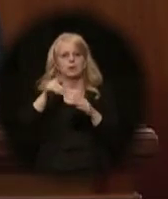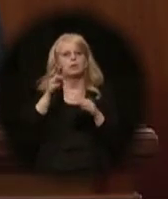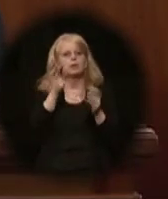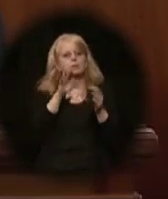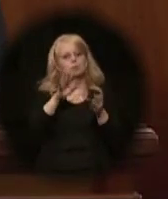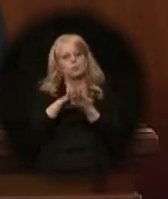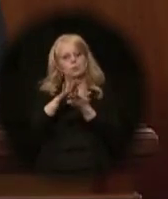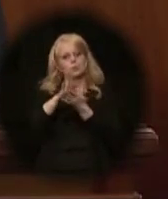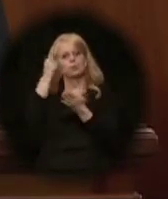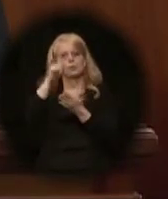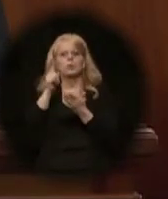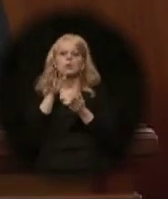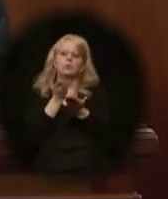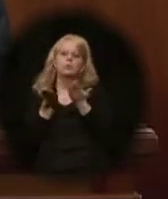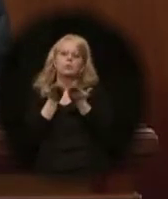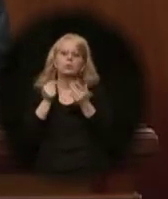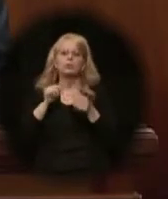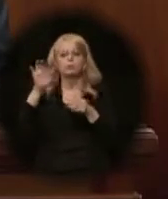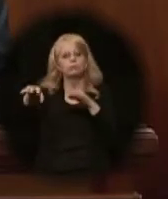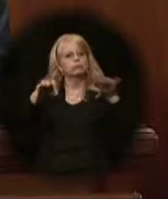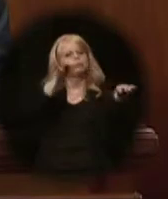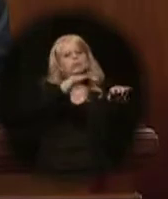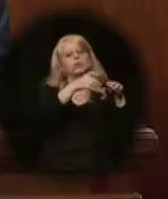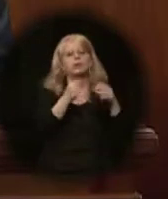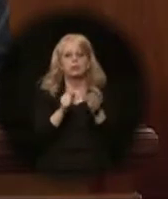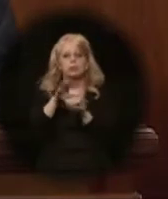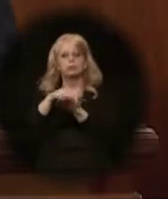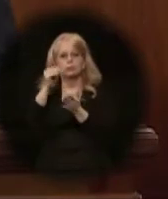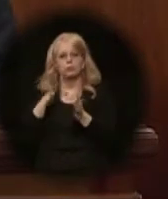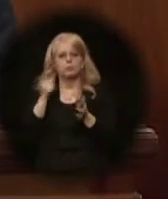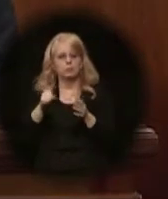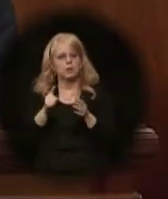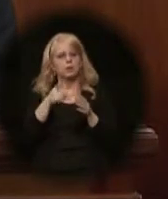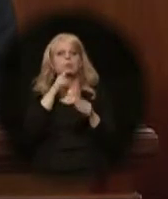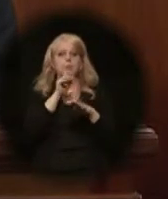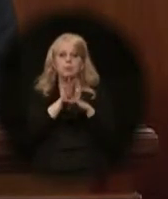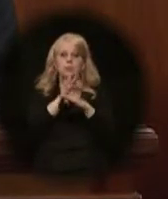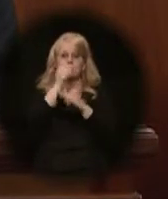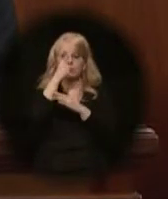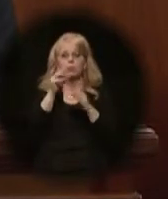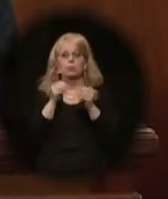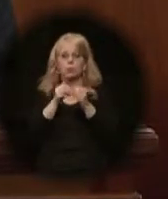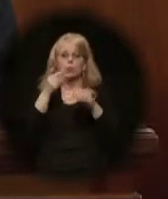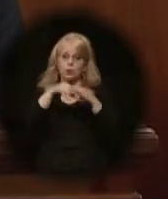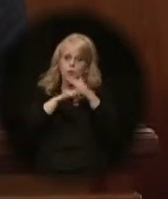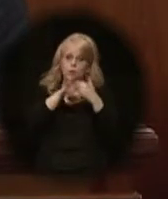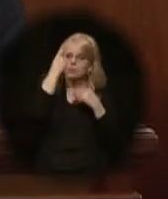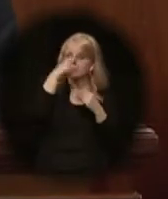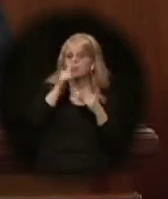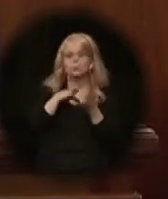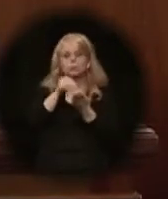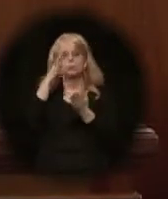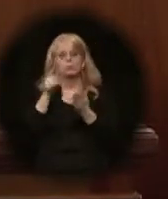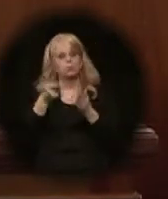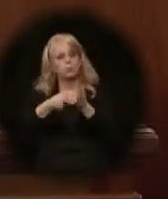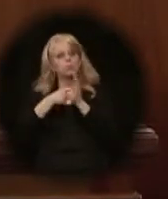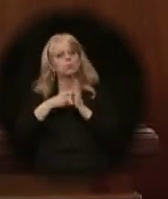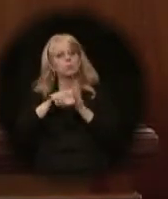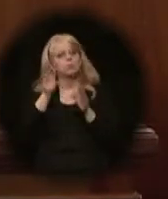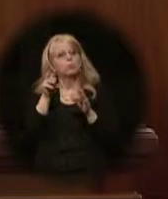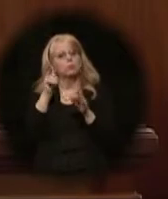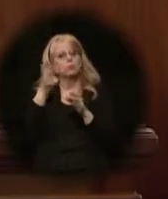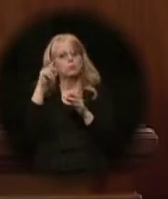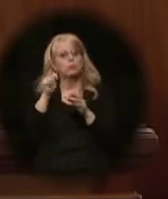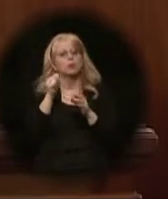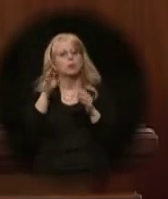students. To keep Alaska strong, we must guarantee more access to these schools by requiring the Department of Education to provide